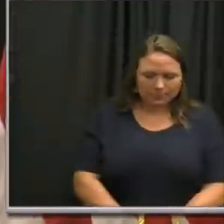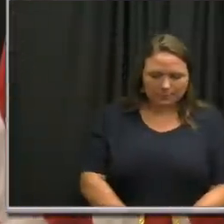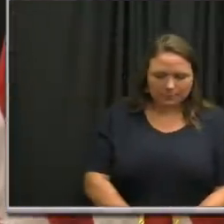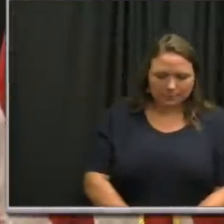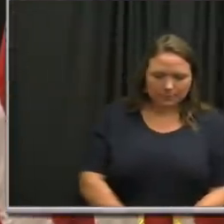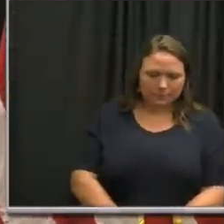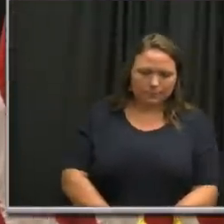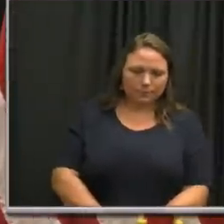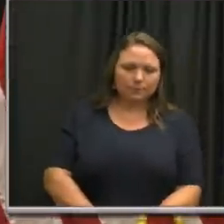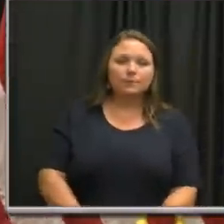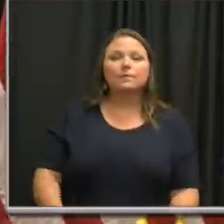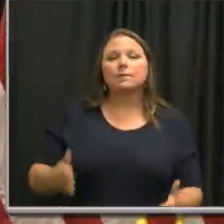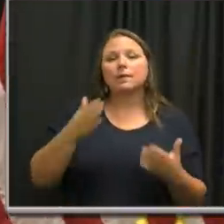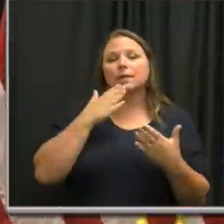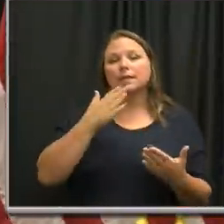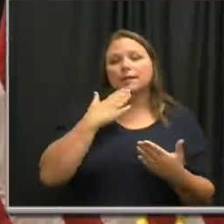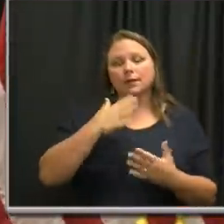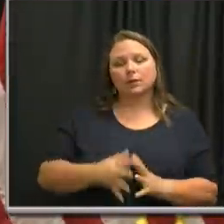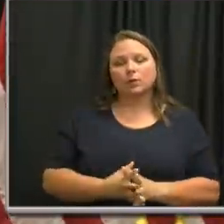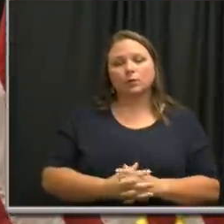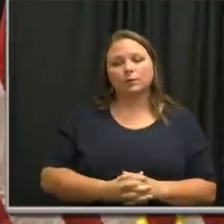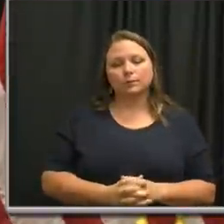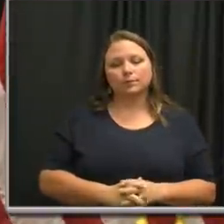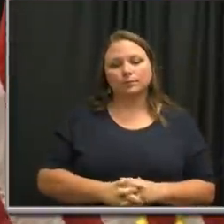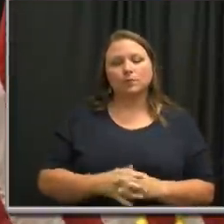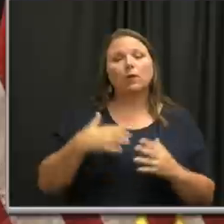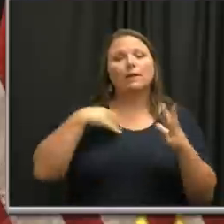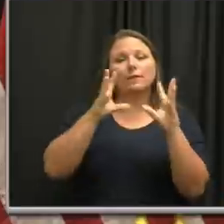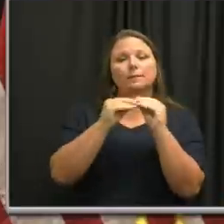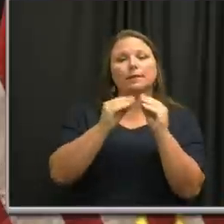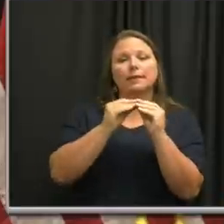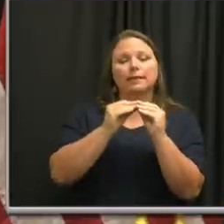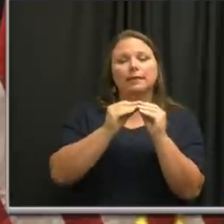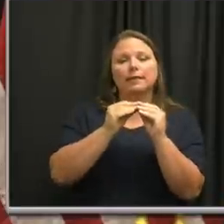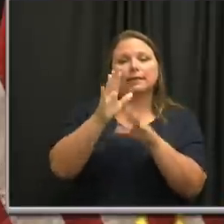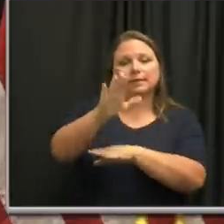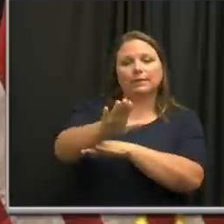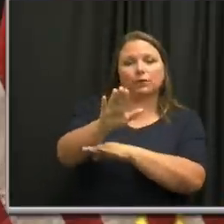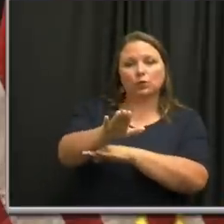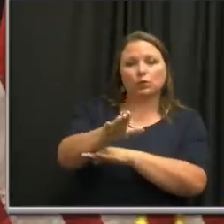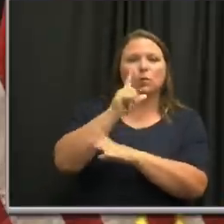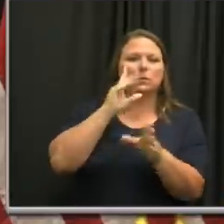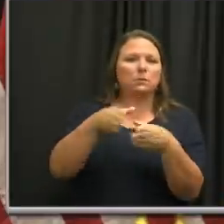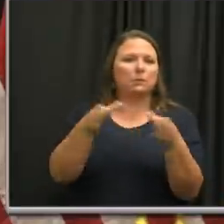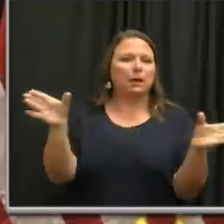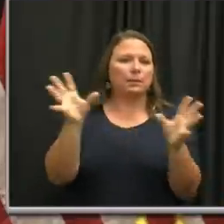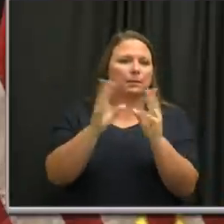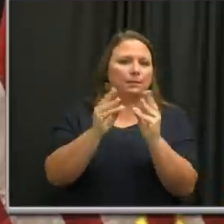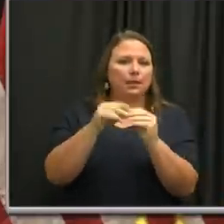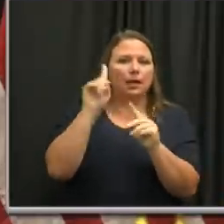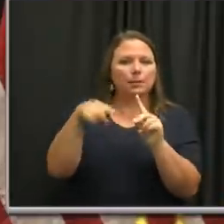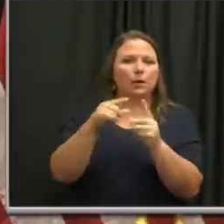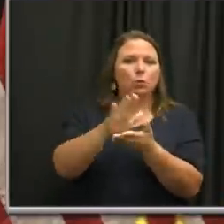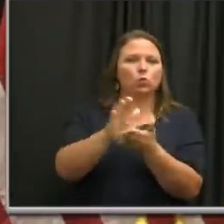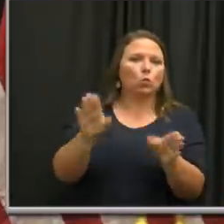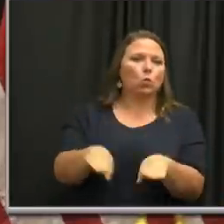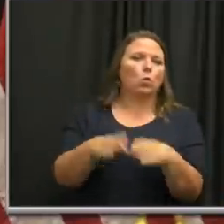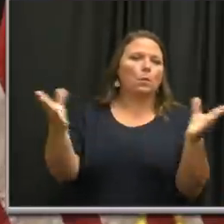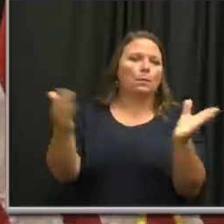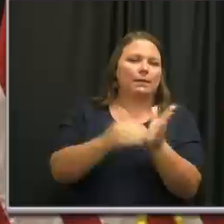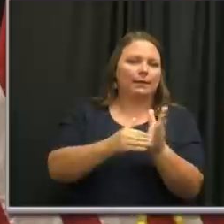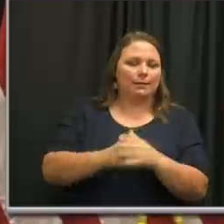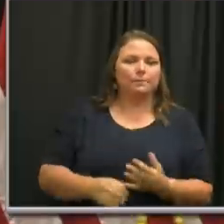Um, thank you, Harriet. there's a committee meeting this afternoon. It'll be a public meeting of the school reopening committee.